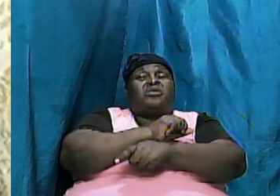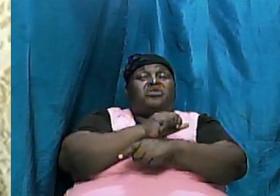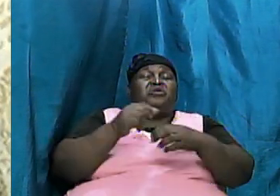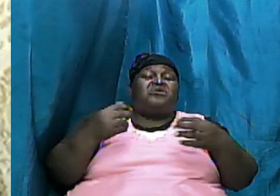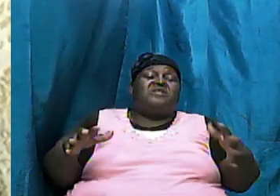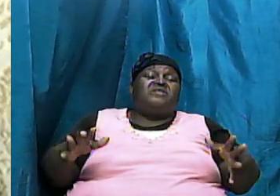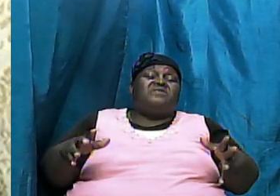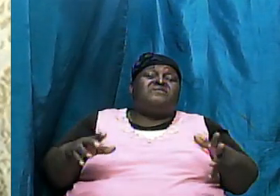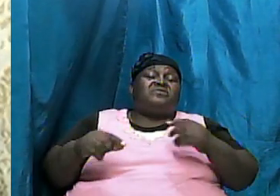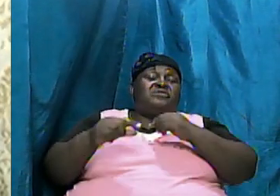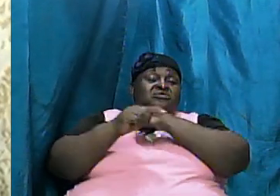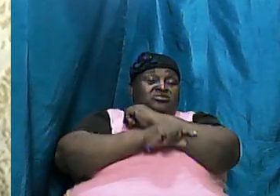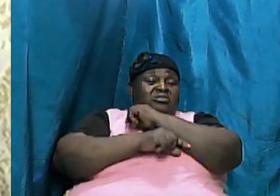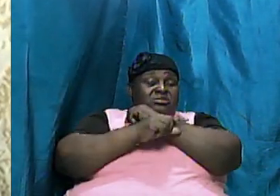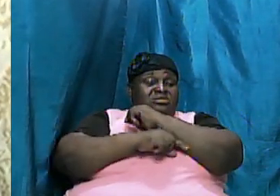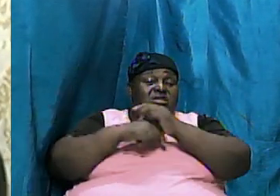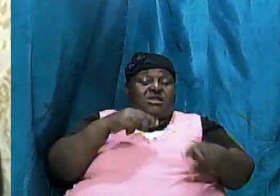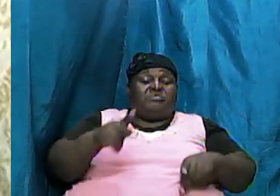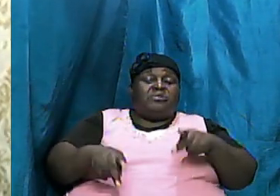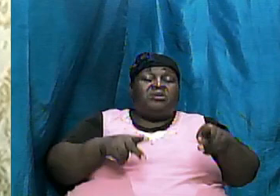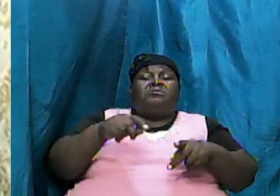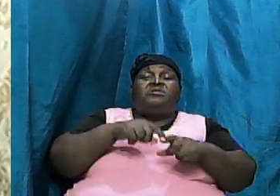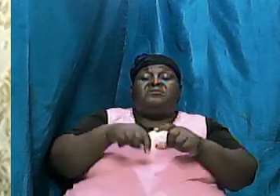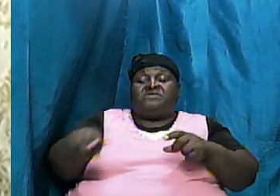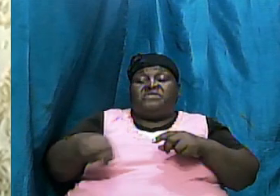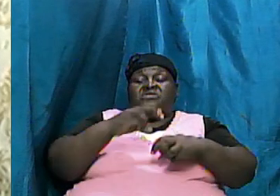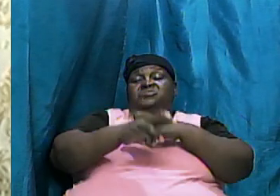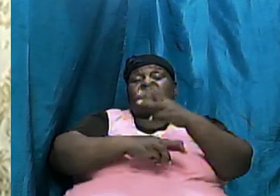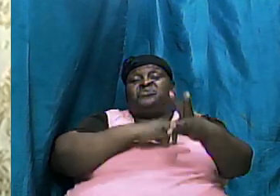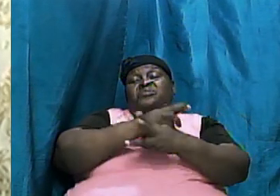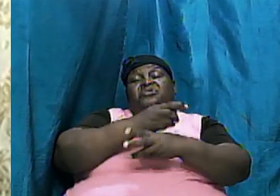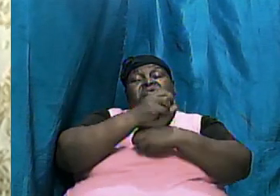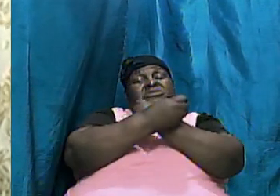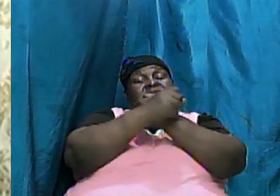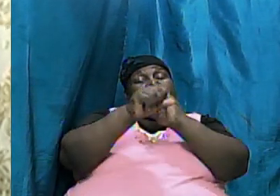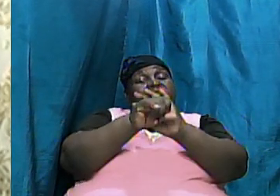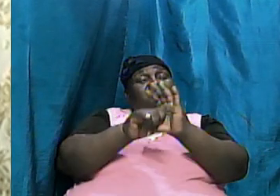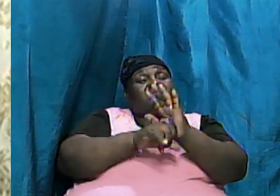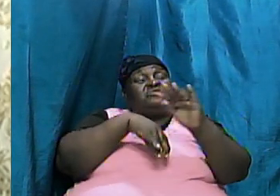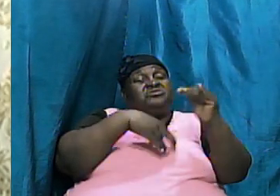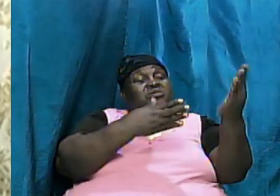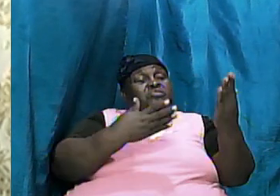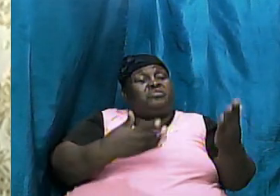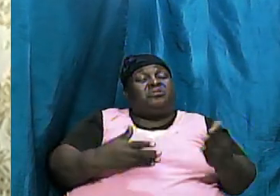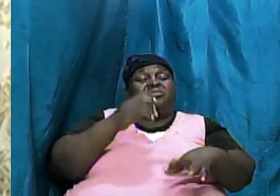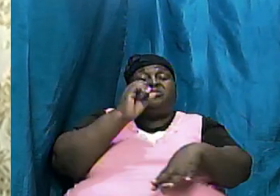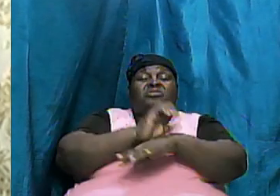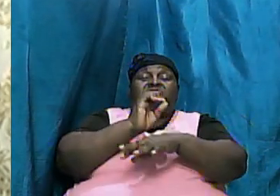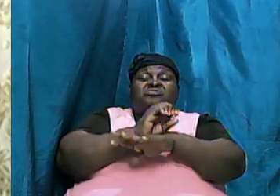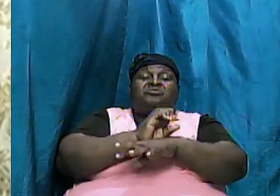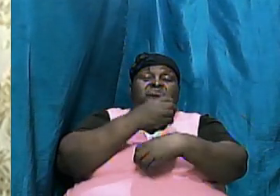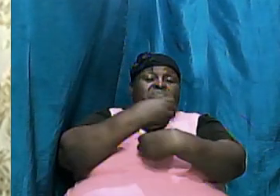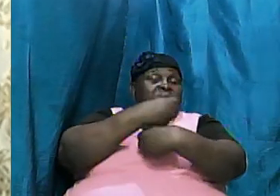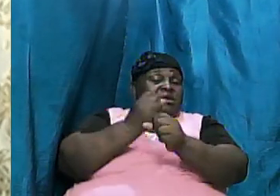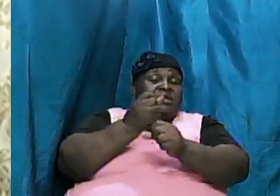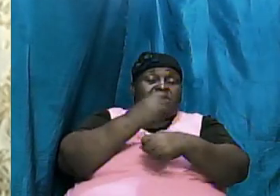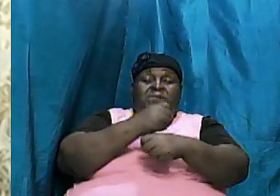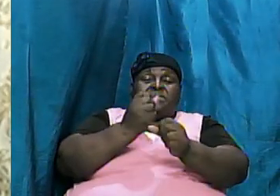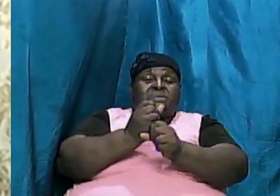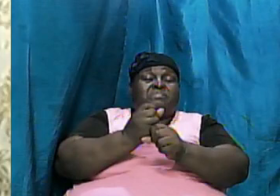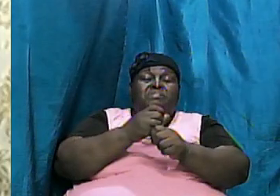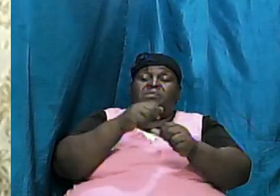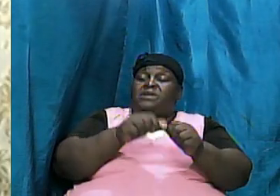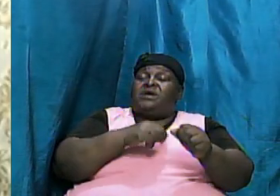Gentile peoples of this world and the salvation that he would have brought the church that he would have formed everything